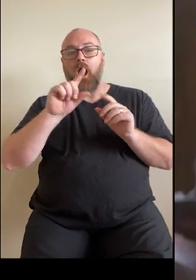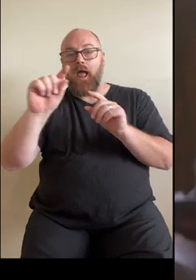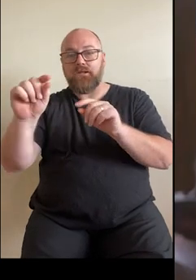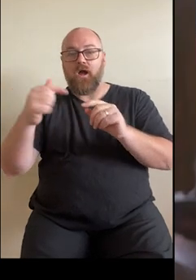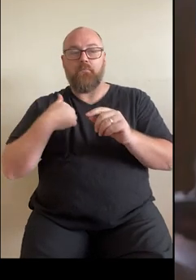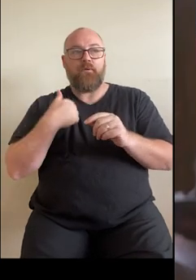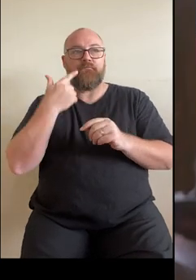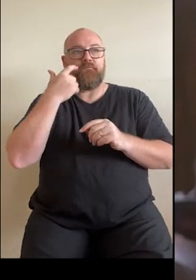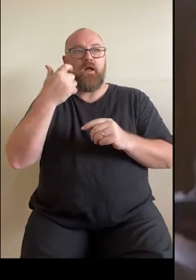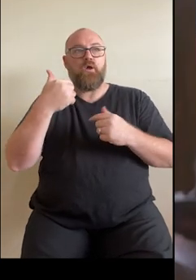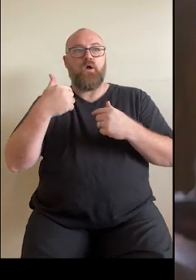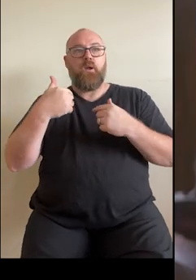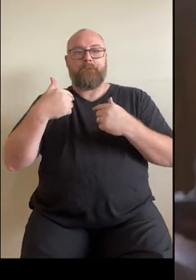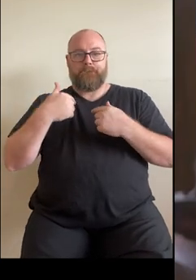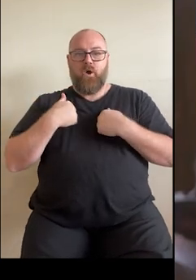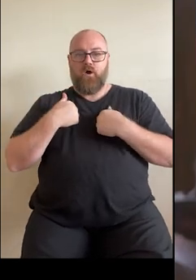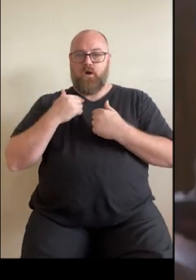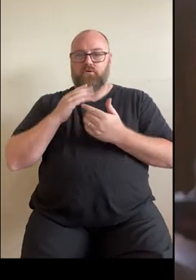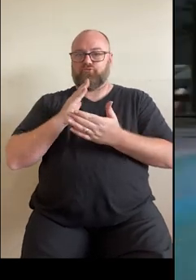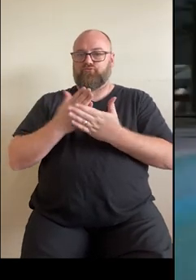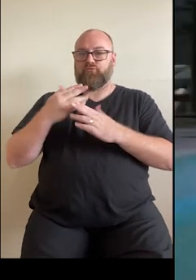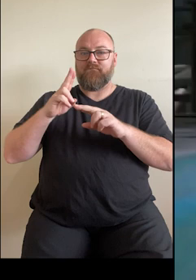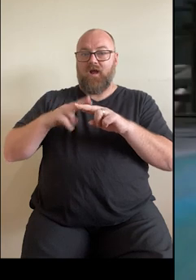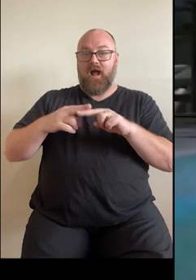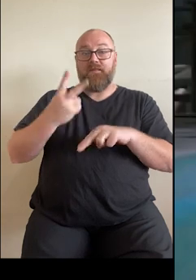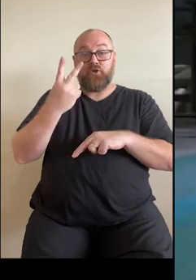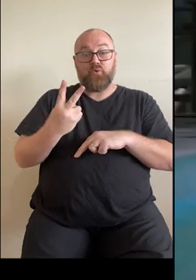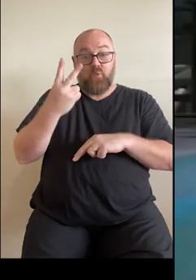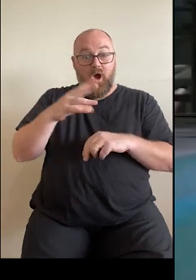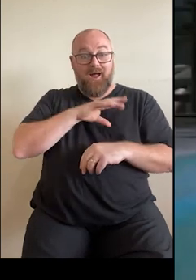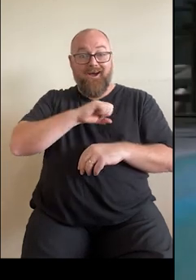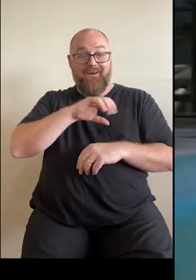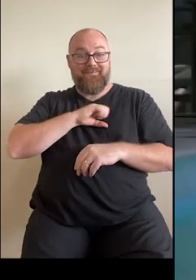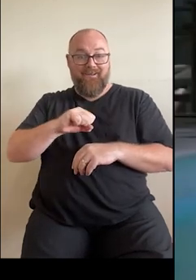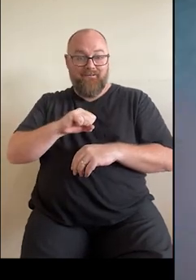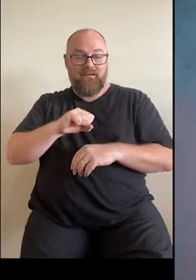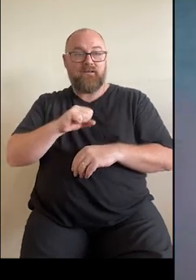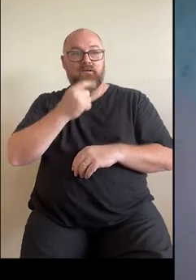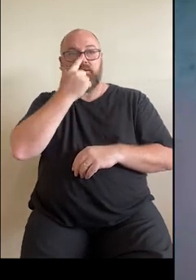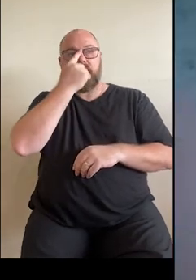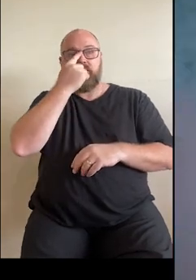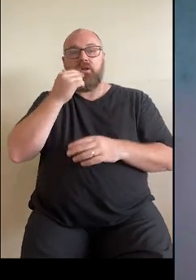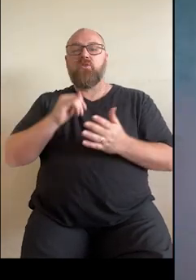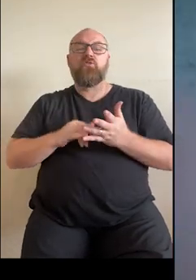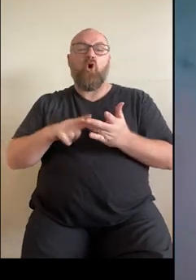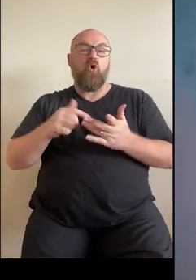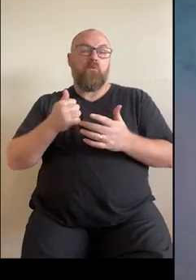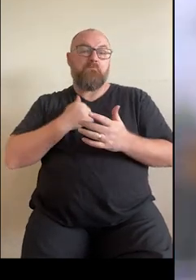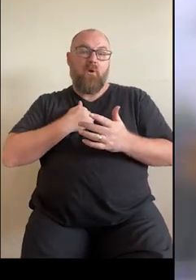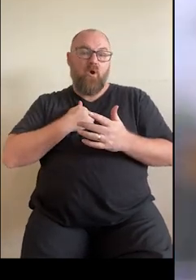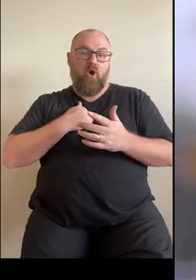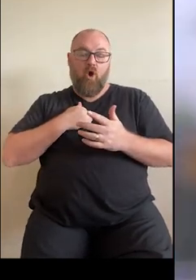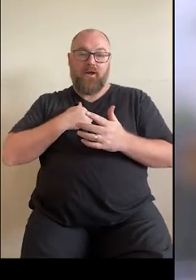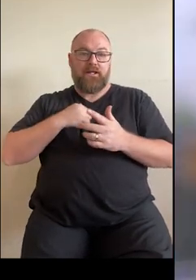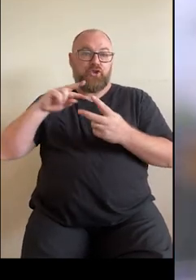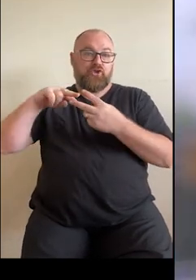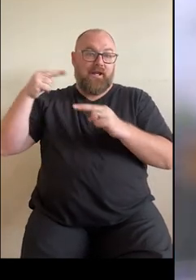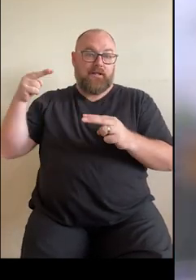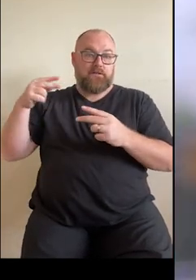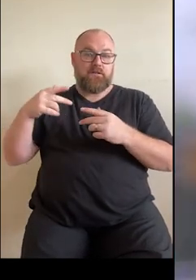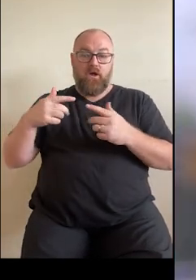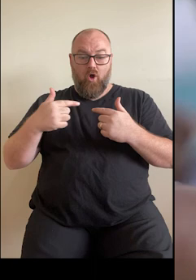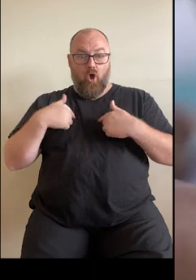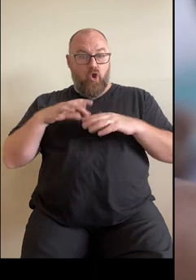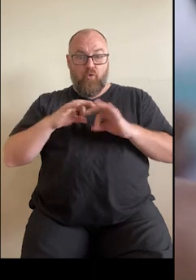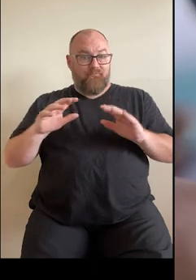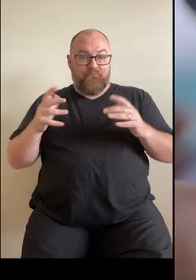that my biological father had two heart attacks in his 40s so for me it was just history. That's all it was. I was well, I wasn't